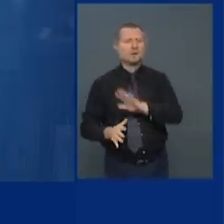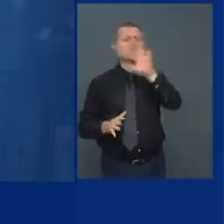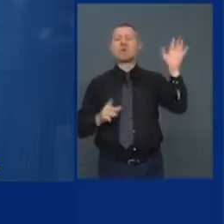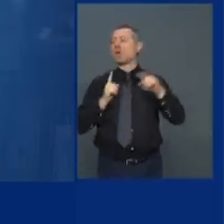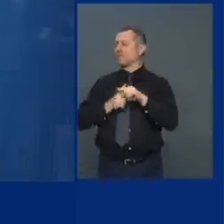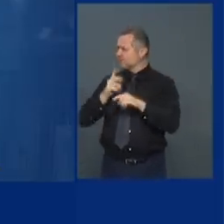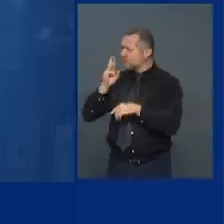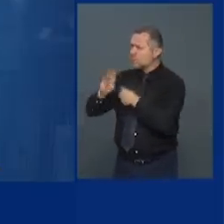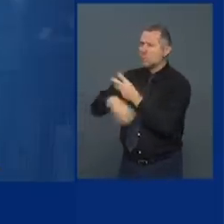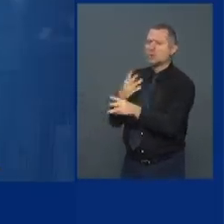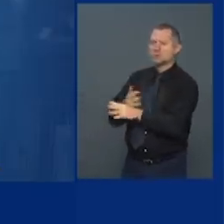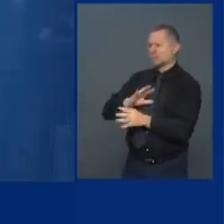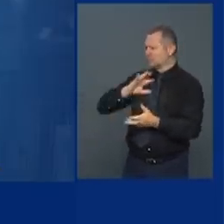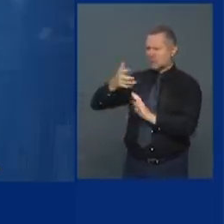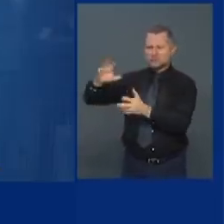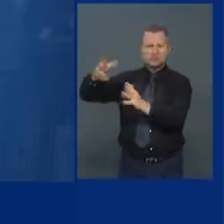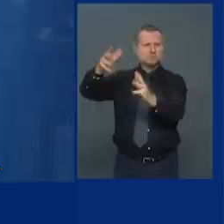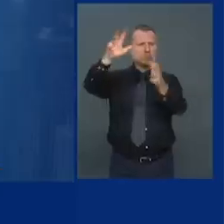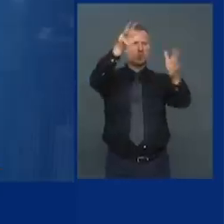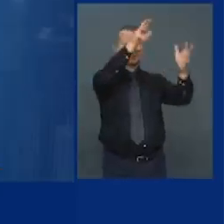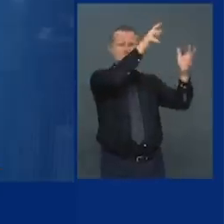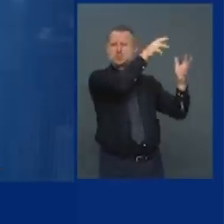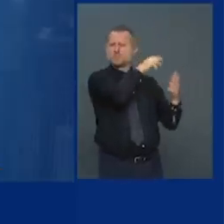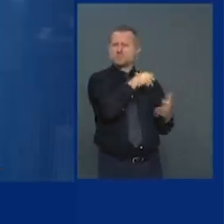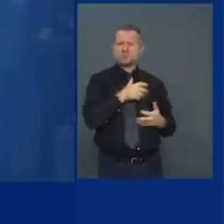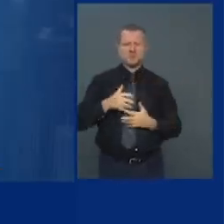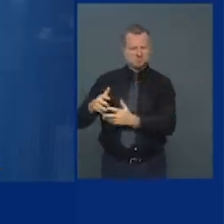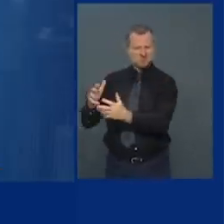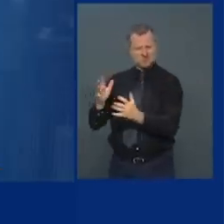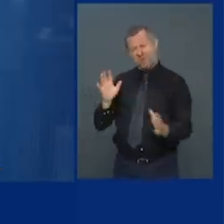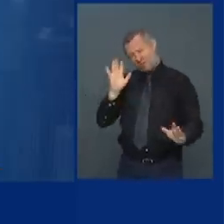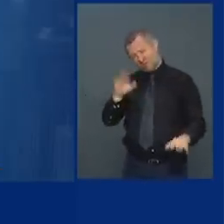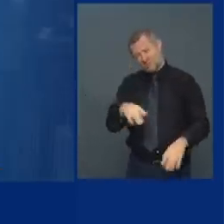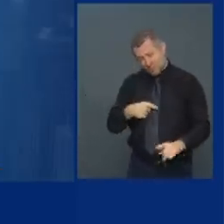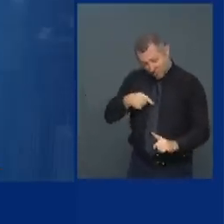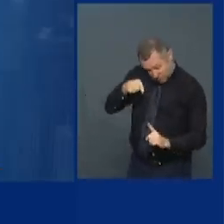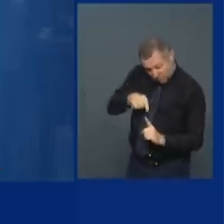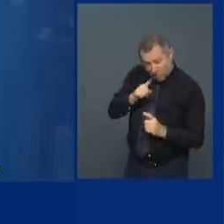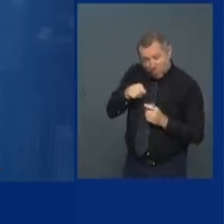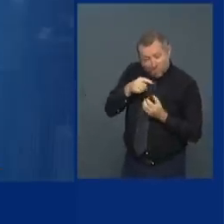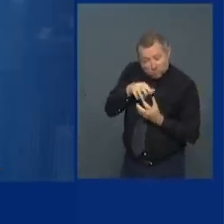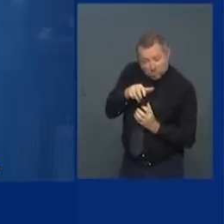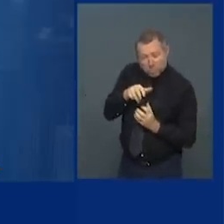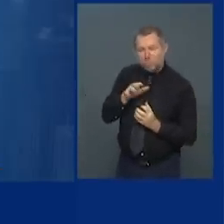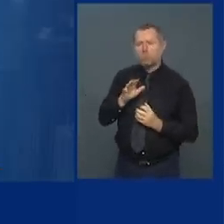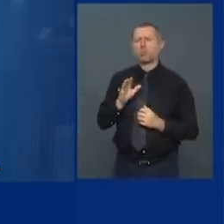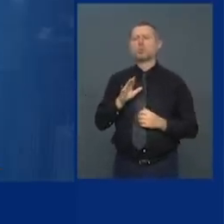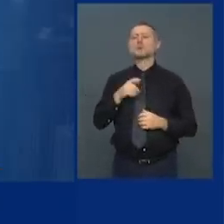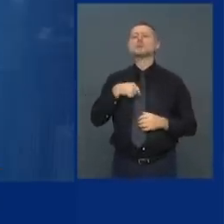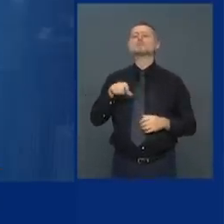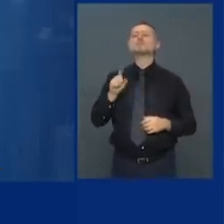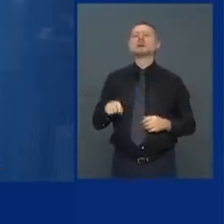Disruption is, in and of itself, a force to be acknowledged and recognized.